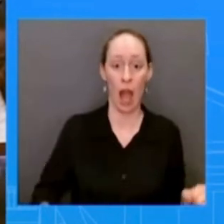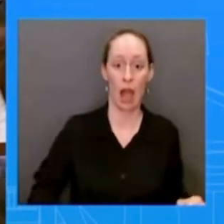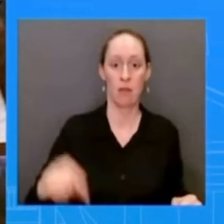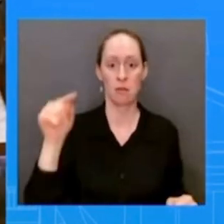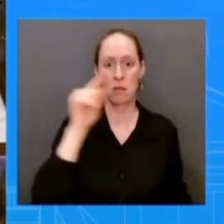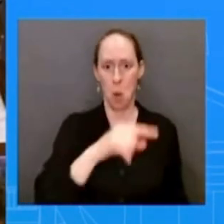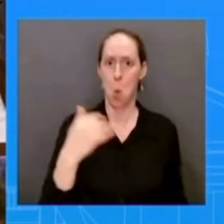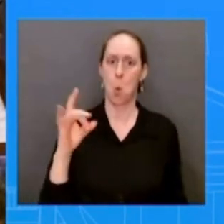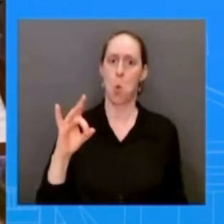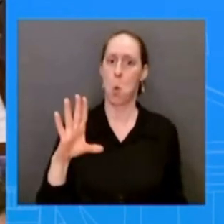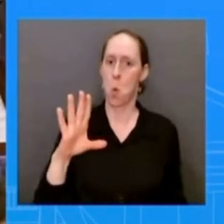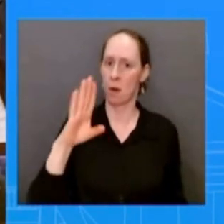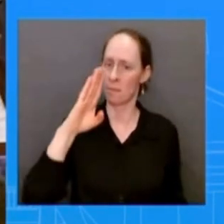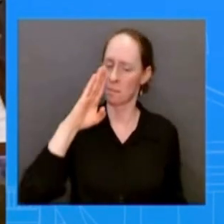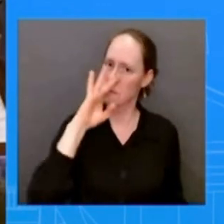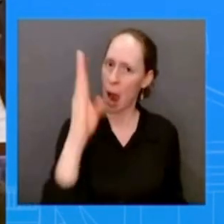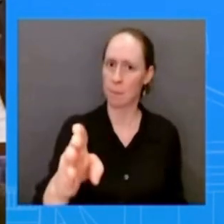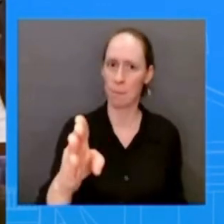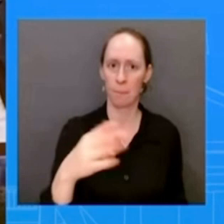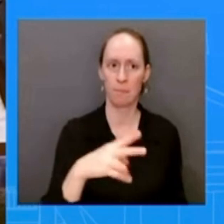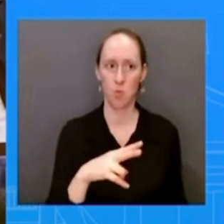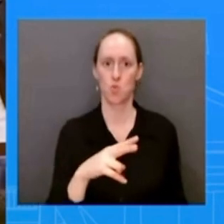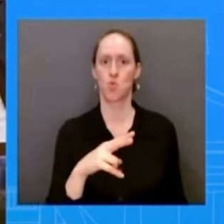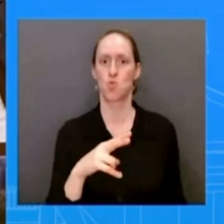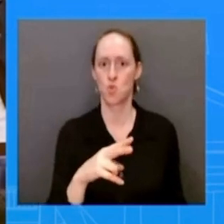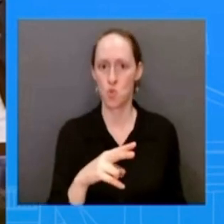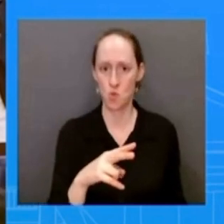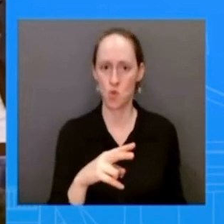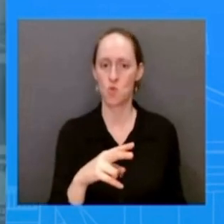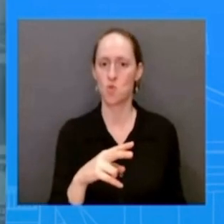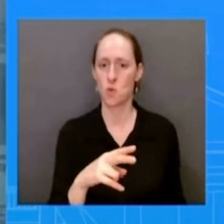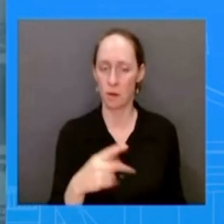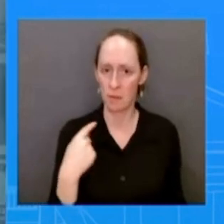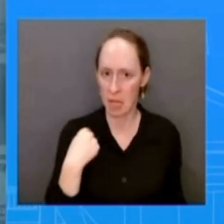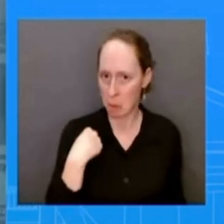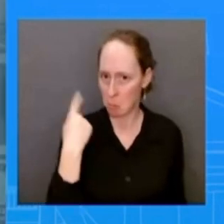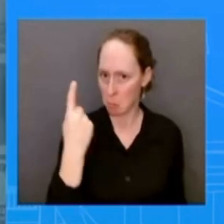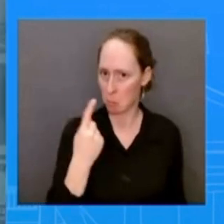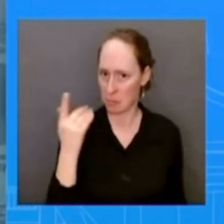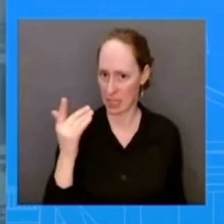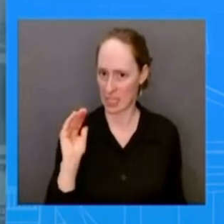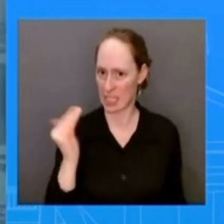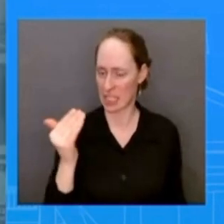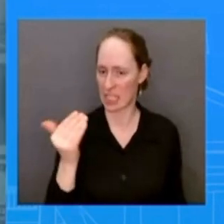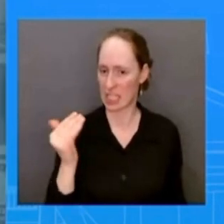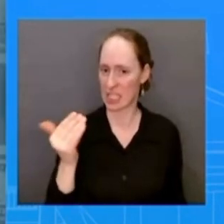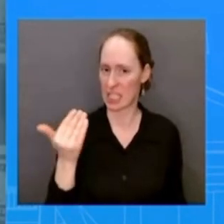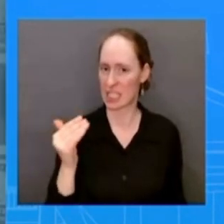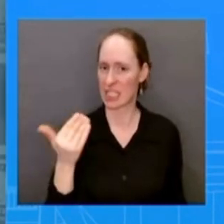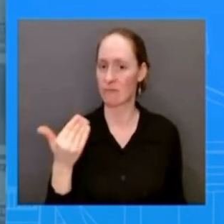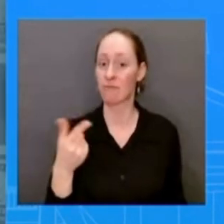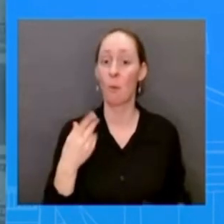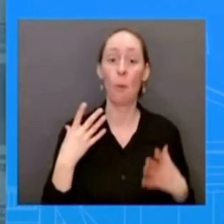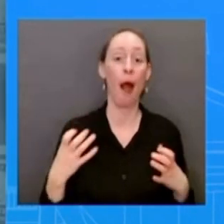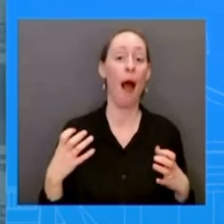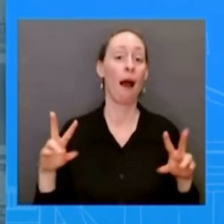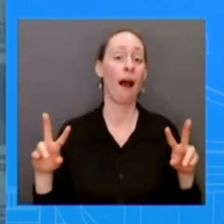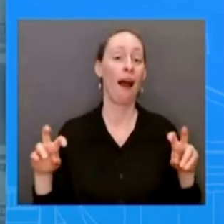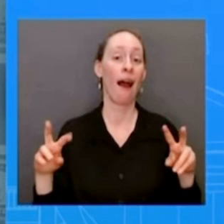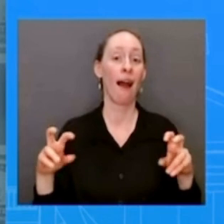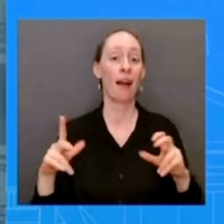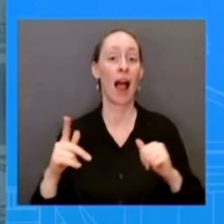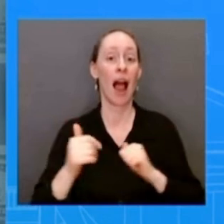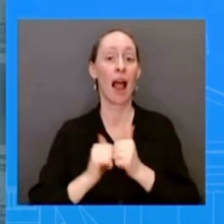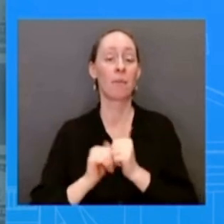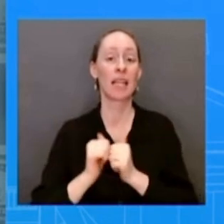over conflict is seen as weakness by the chinese i'm not sure how it's seen as weakness when we are in more